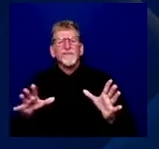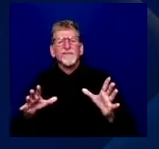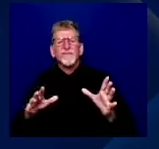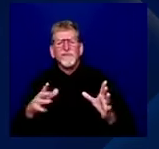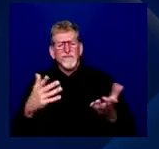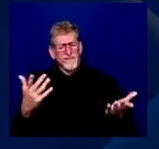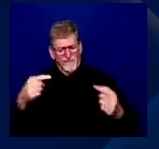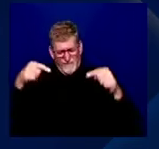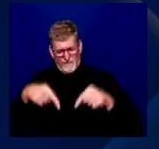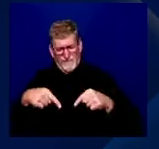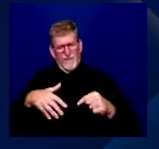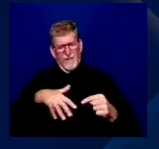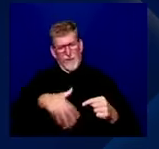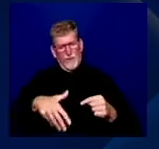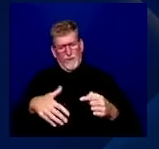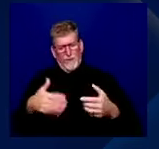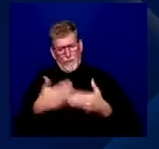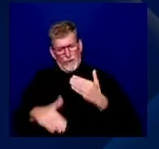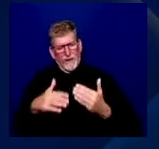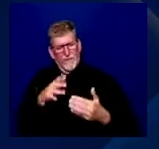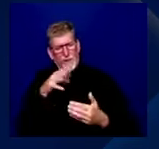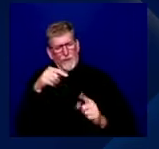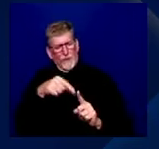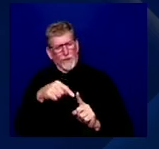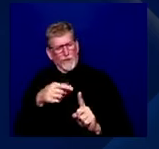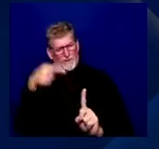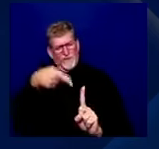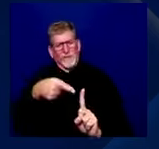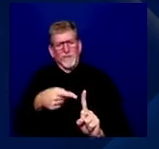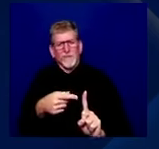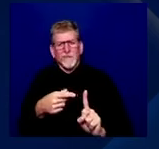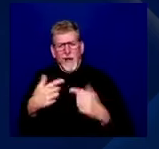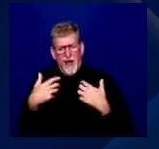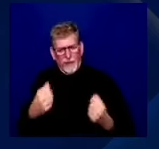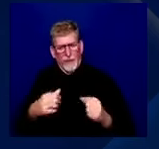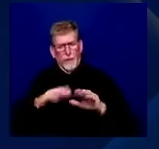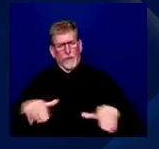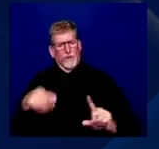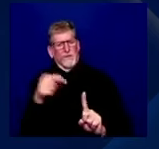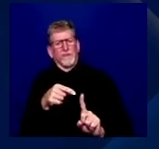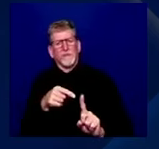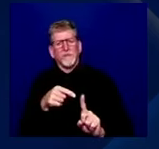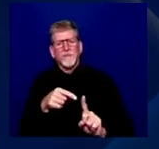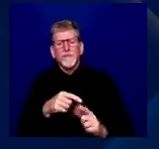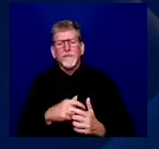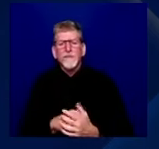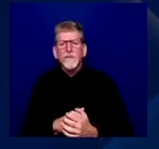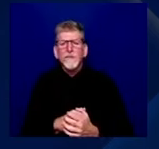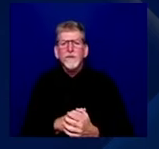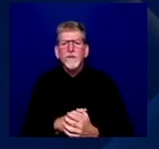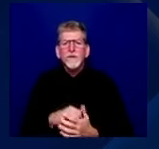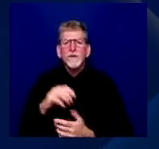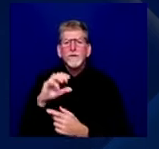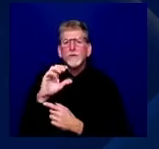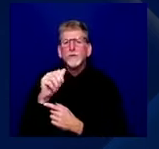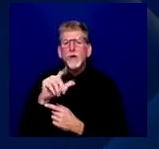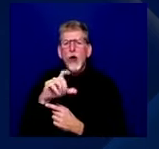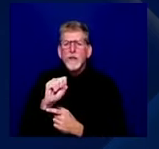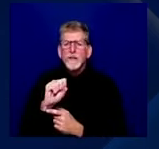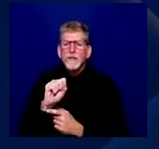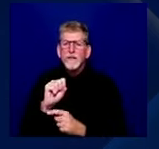healthy children. And hey, Charles, I think there's a dynamic of this that we don't talk about enough, which is